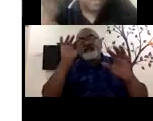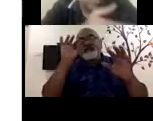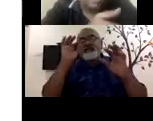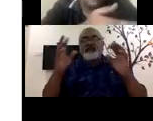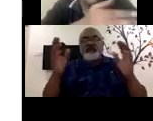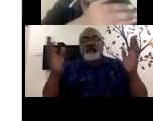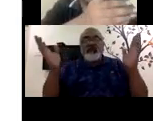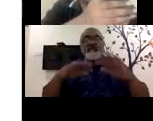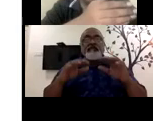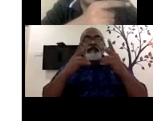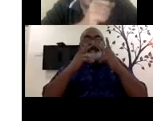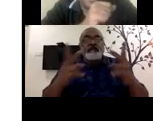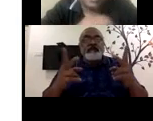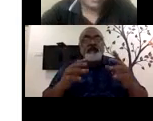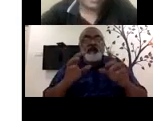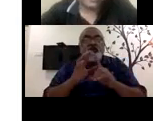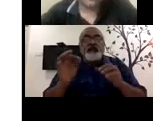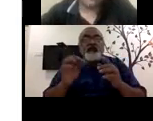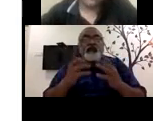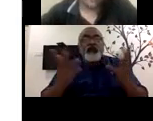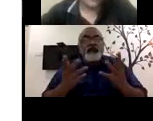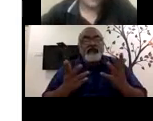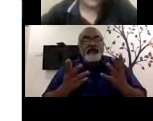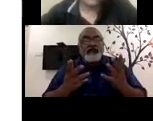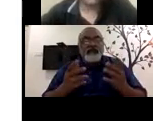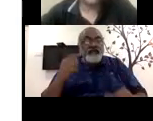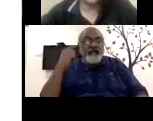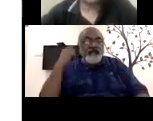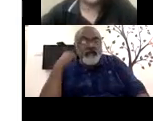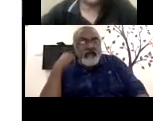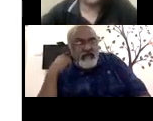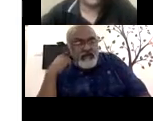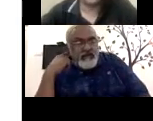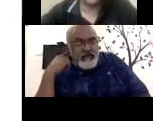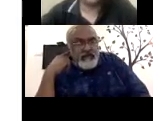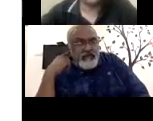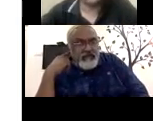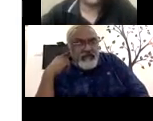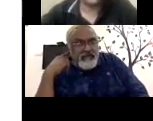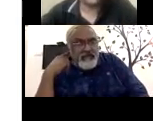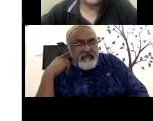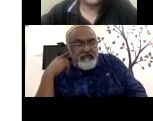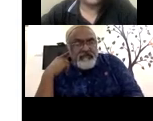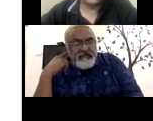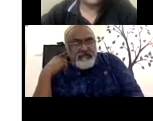individual. Sorry. I can hear some voice here. I'd request everyone to please go on mute.